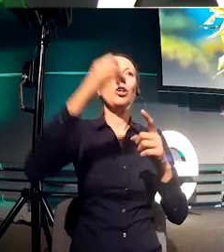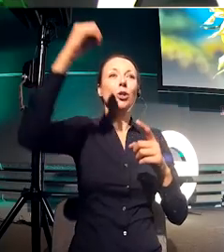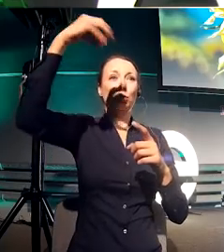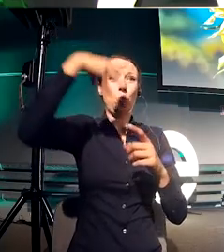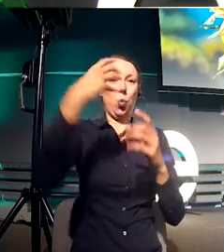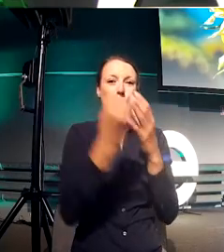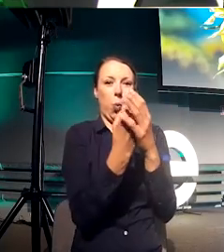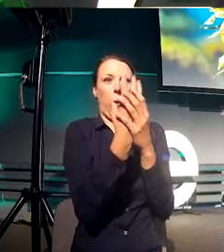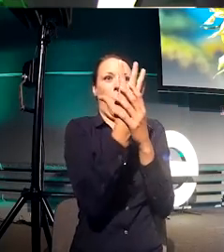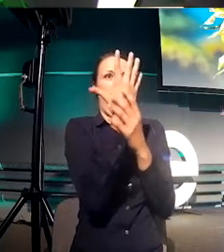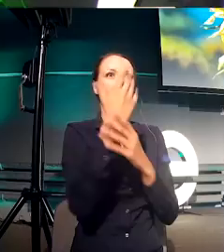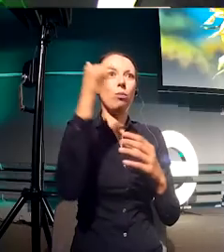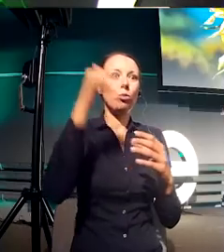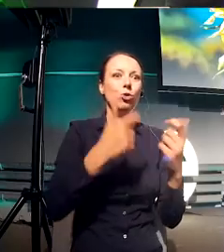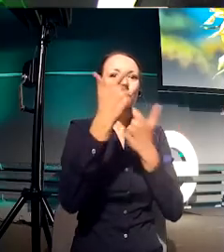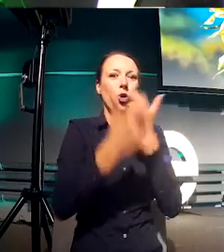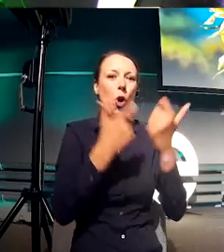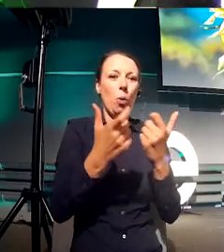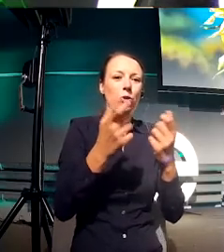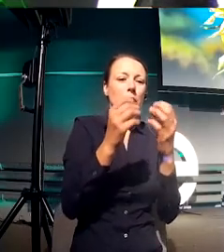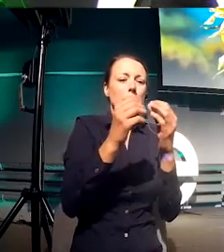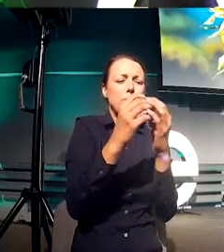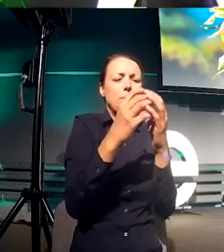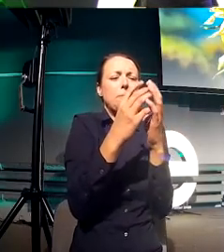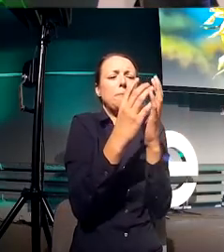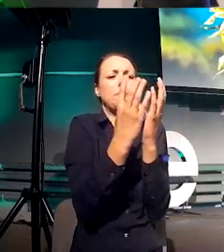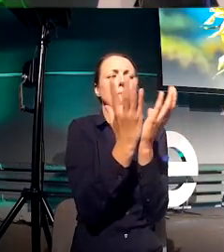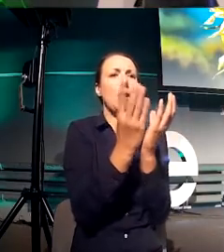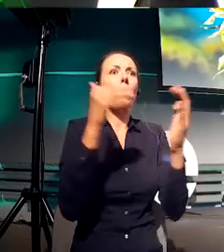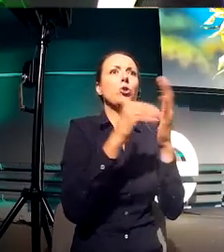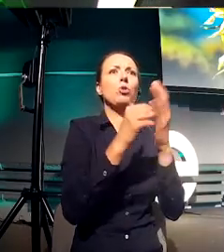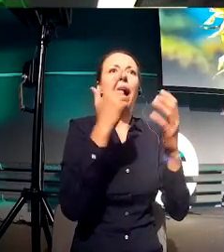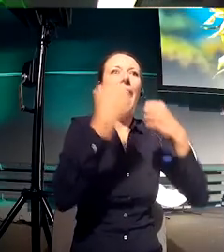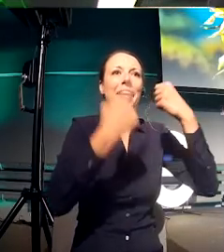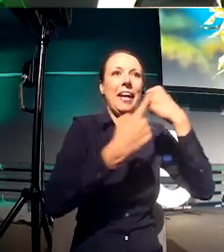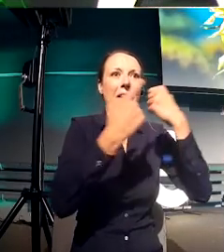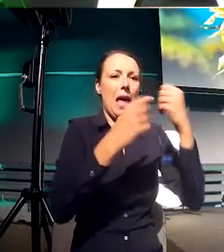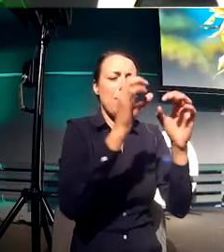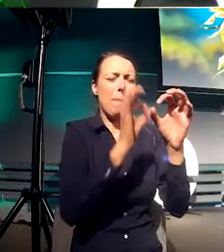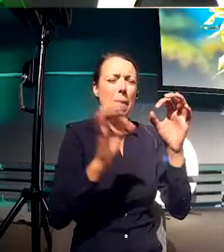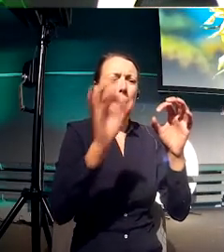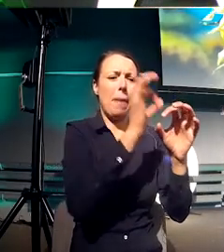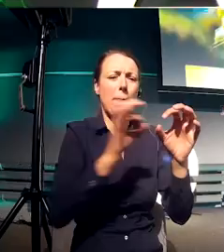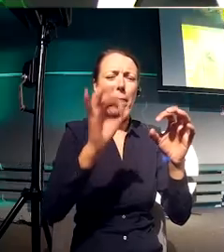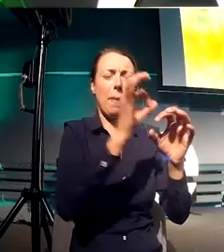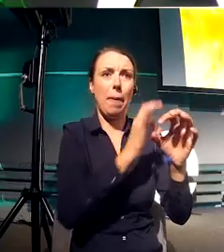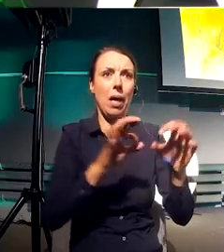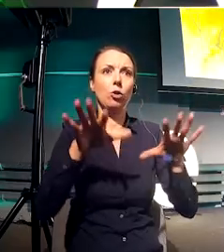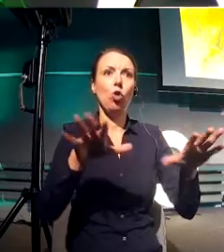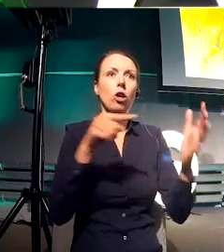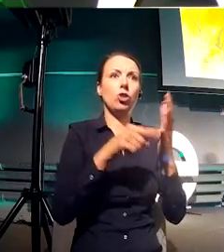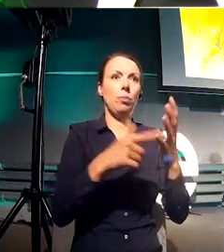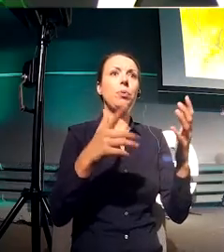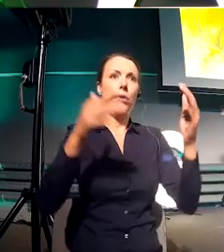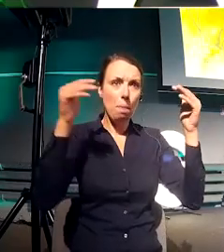it continues to develop. And to do that, it grows in a certain pattern. So, this